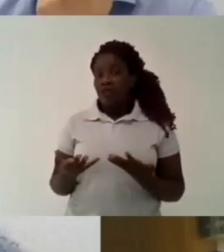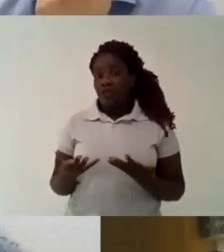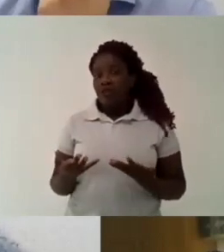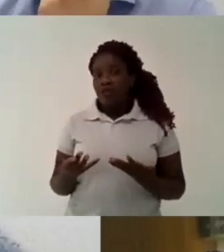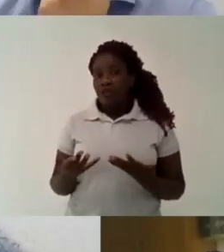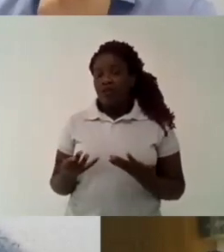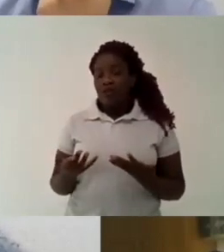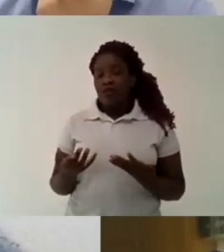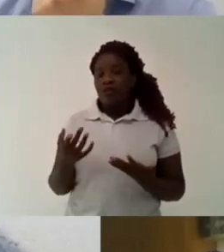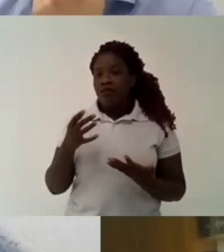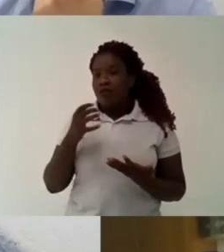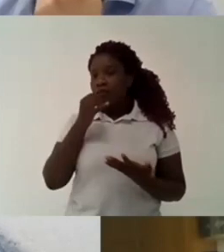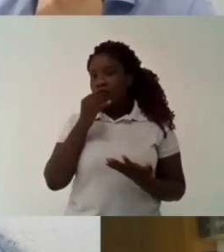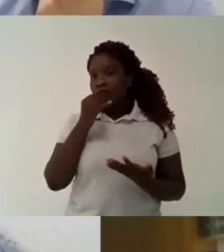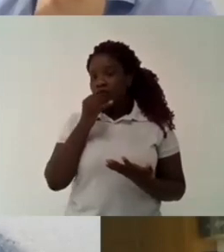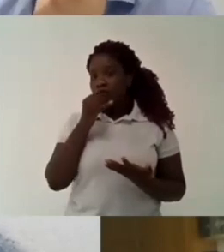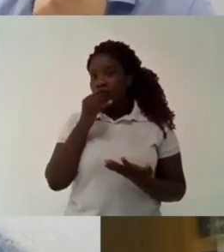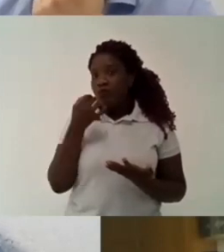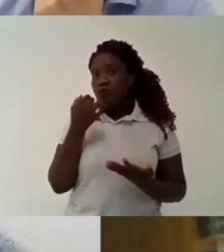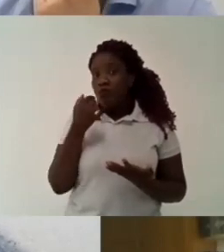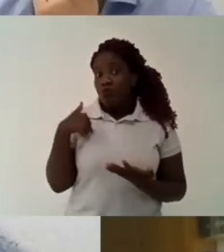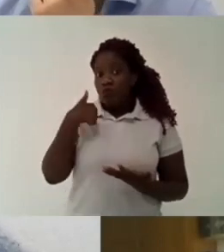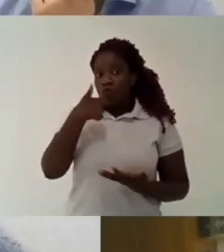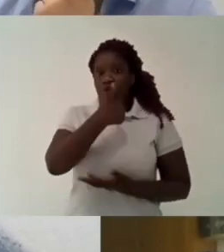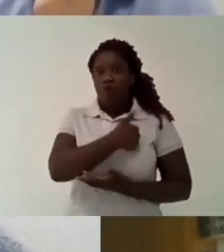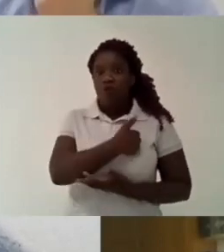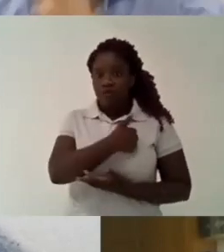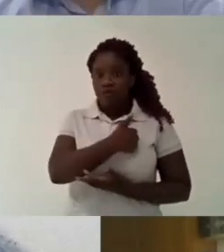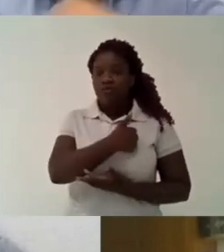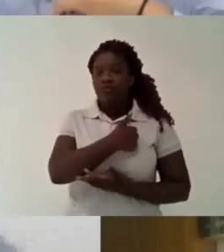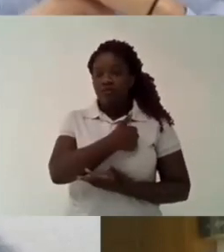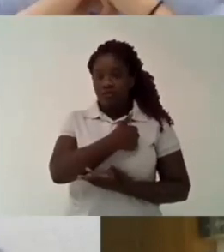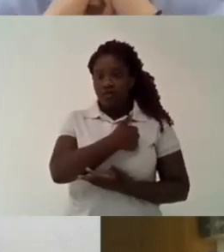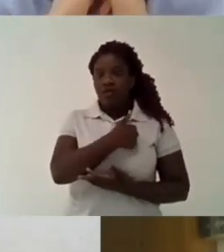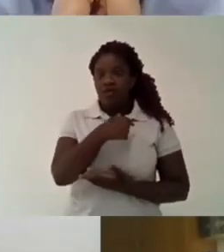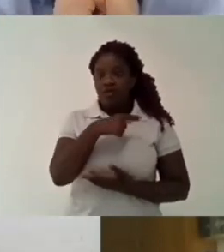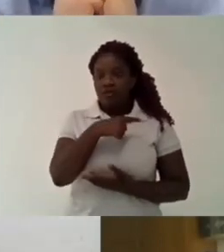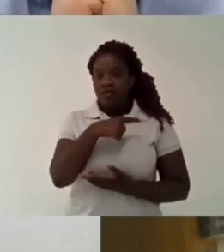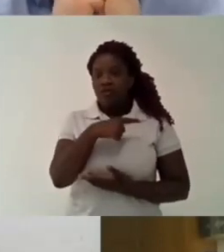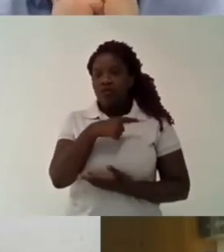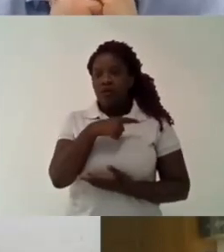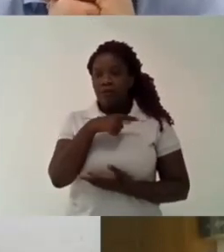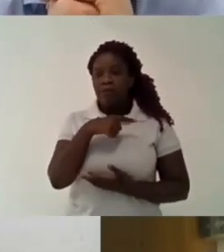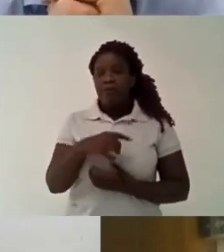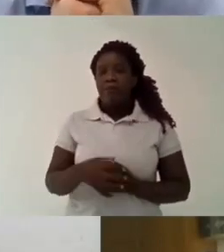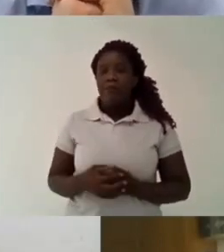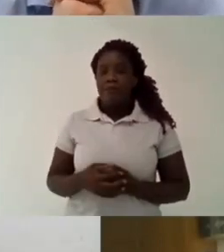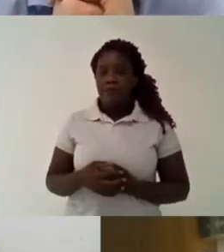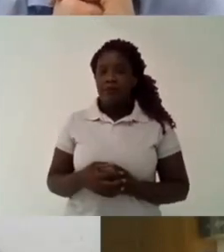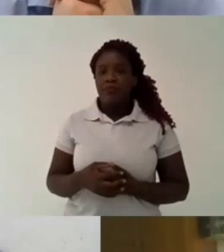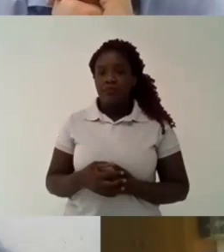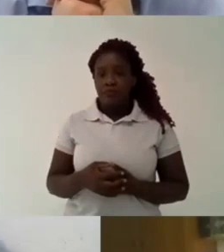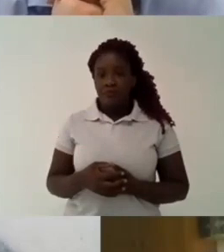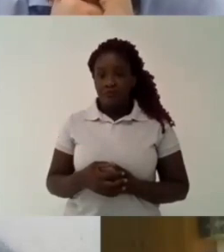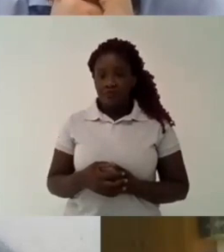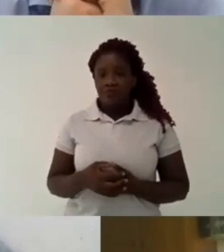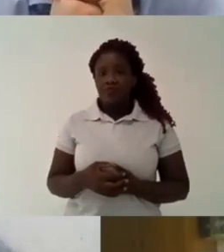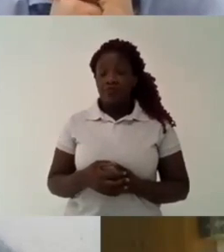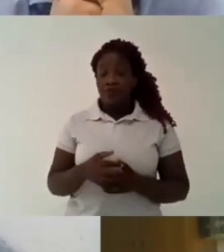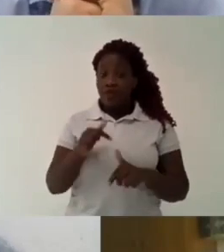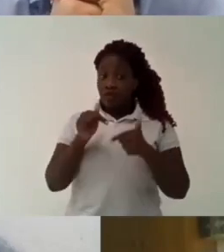disaster so to sum up on one hand we have